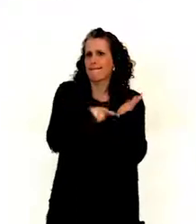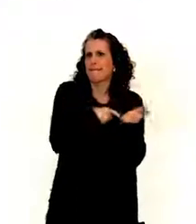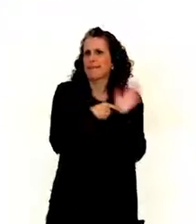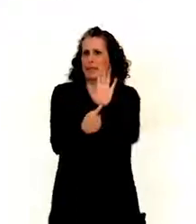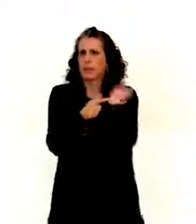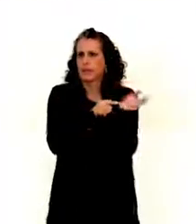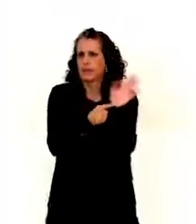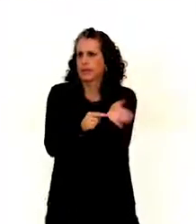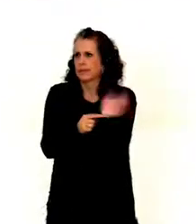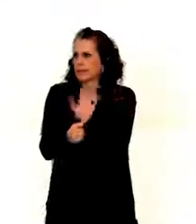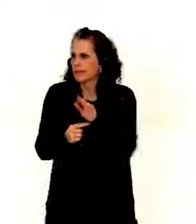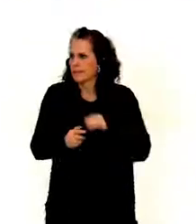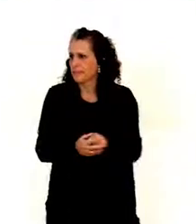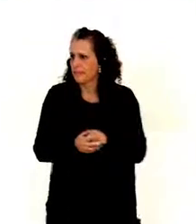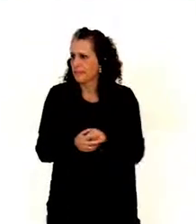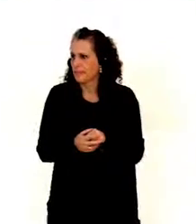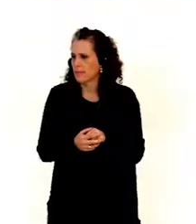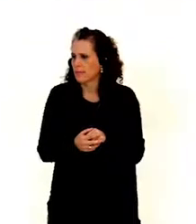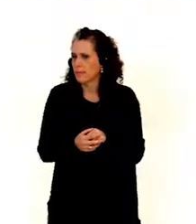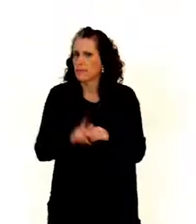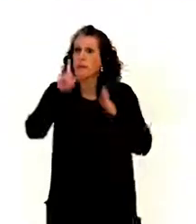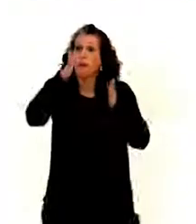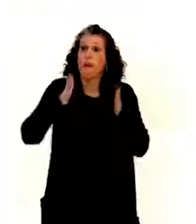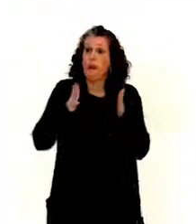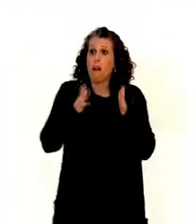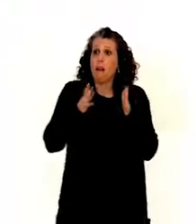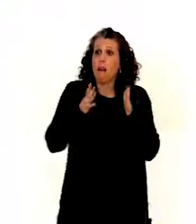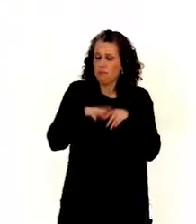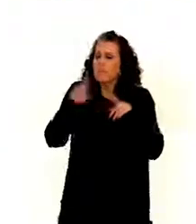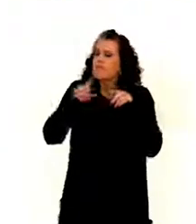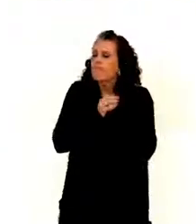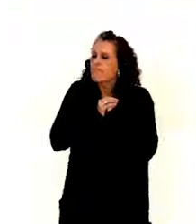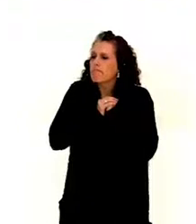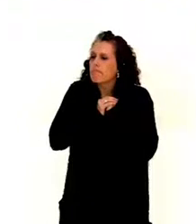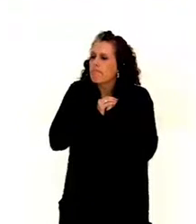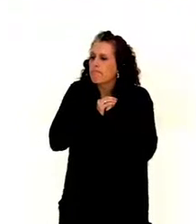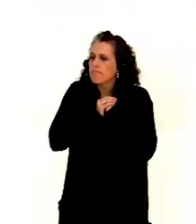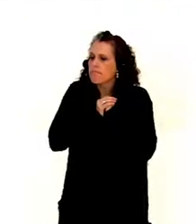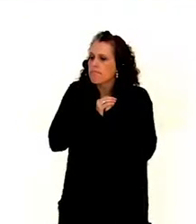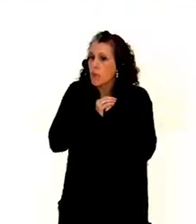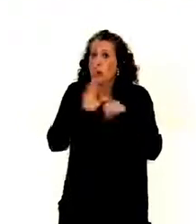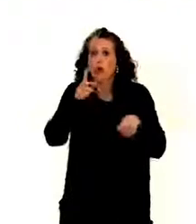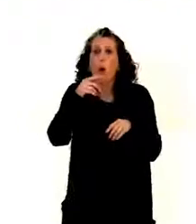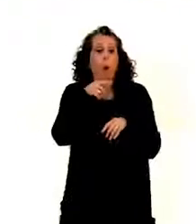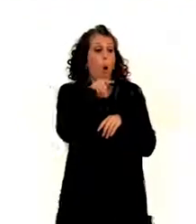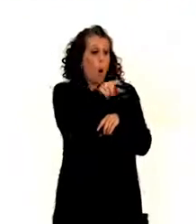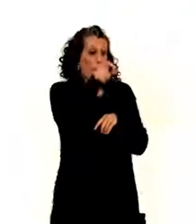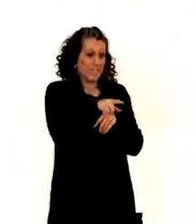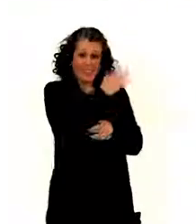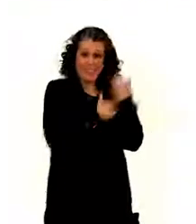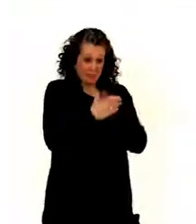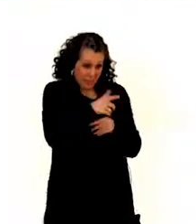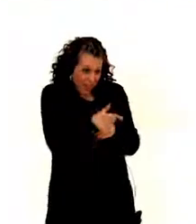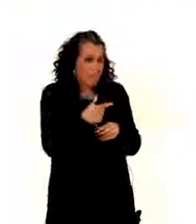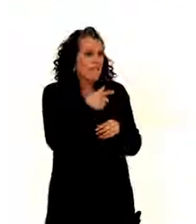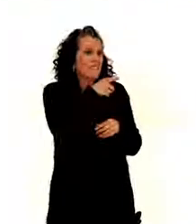are individualized measures that are taken to enable one person with disability to enjoy his